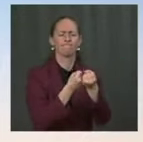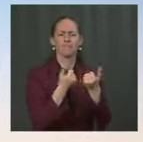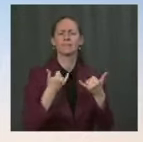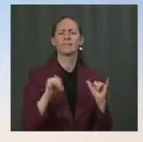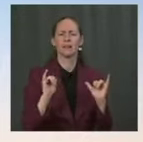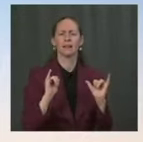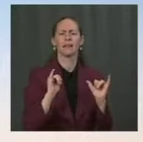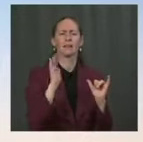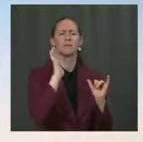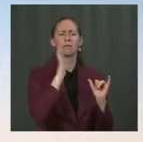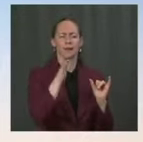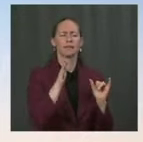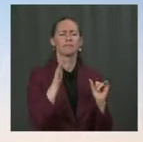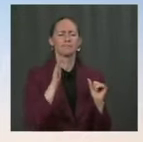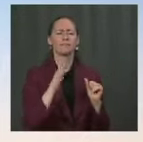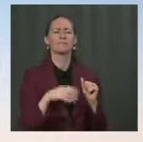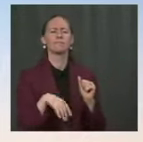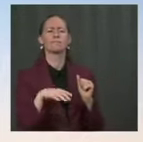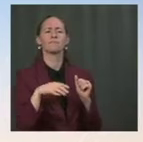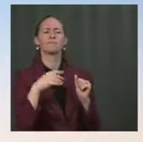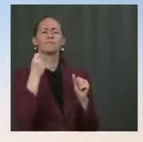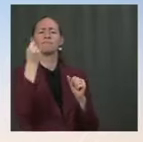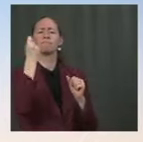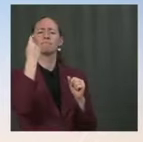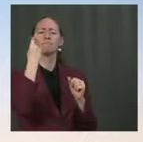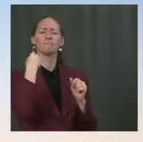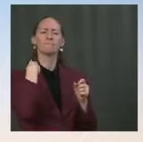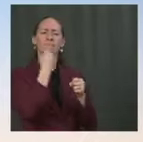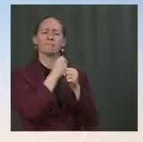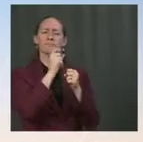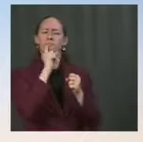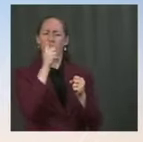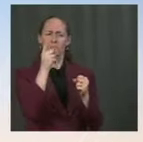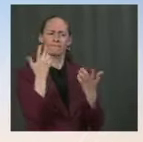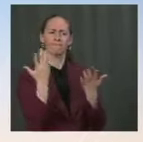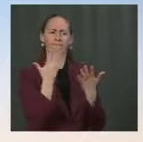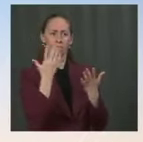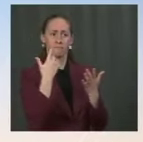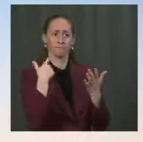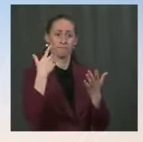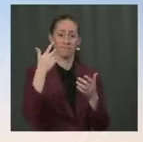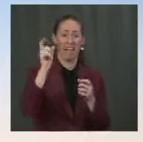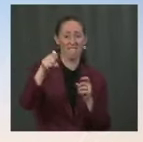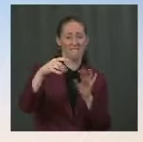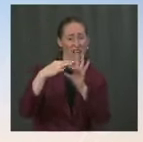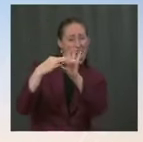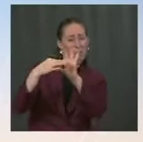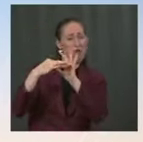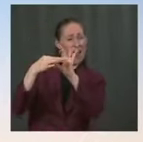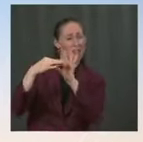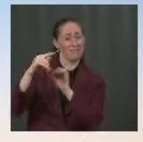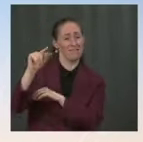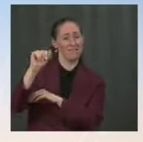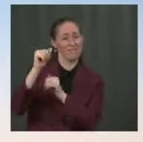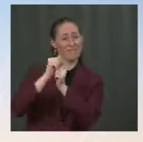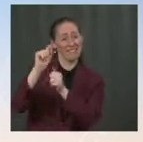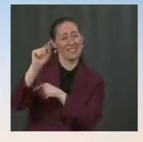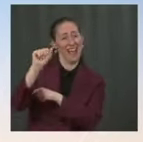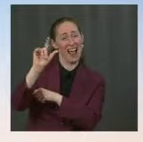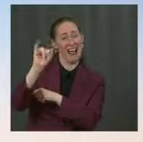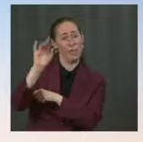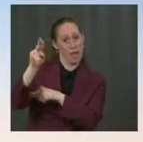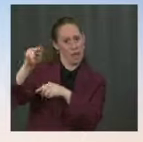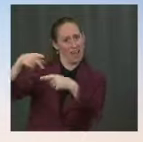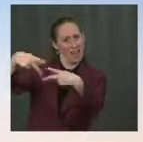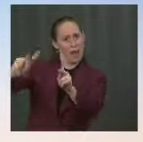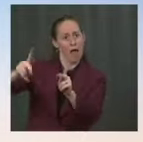we would need to have continued coordination in order to continue to get people out and evacuate them as we are going to plan to do after the